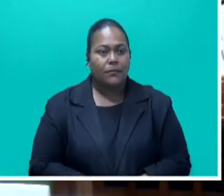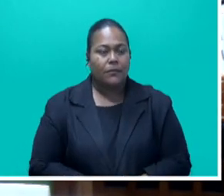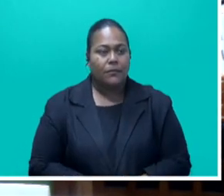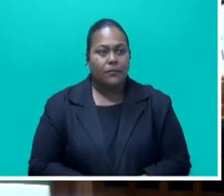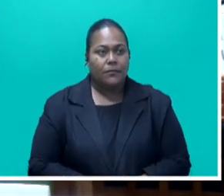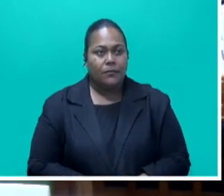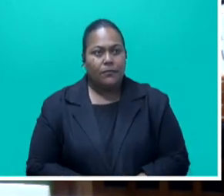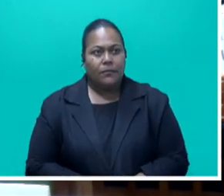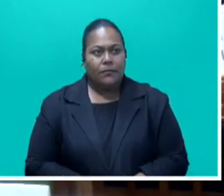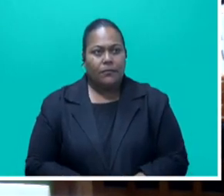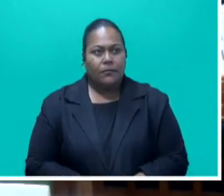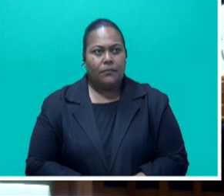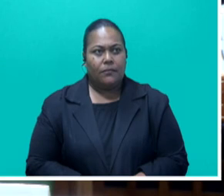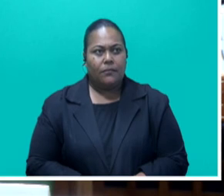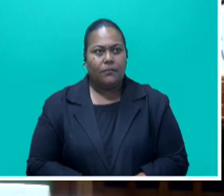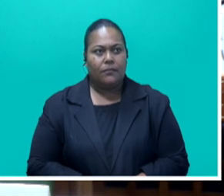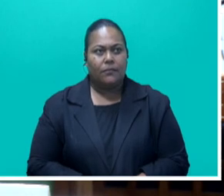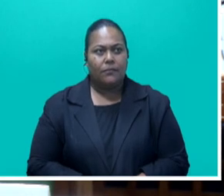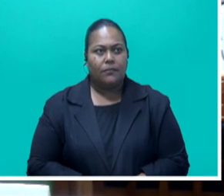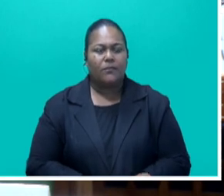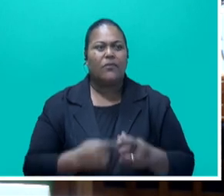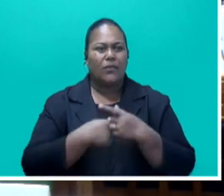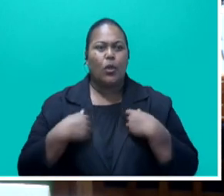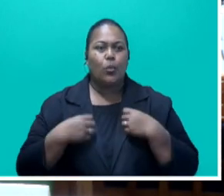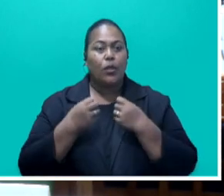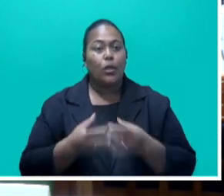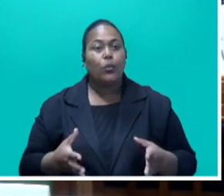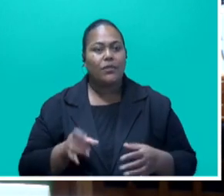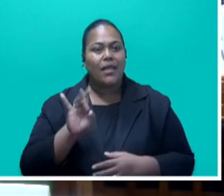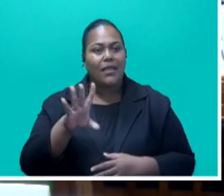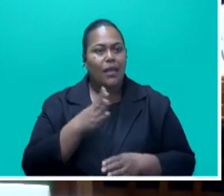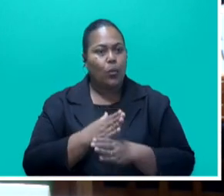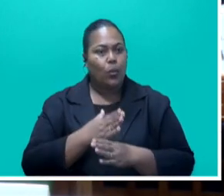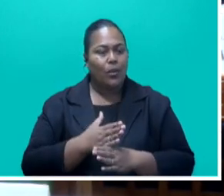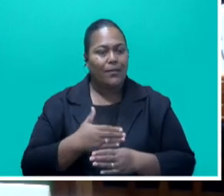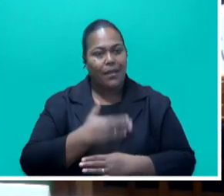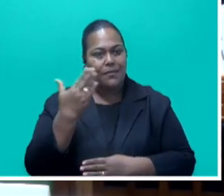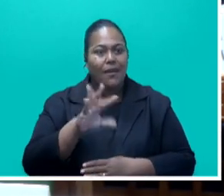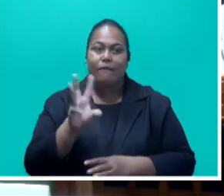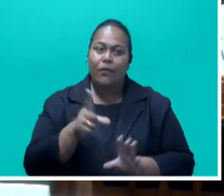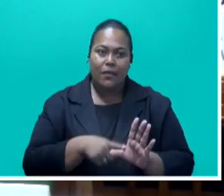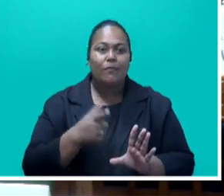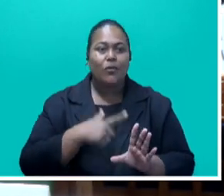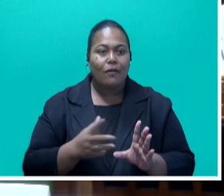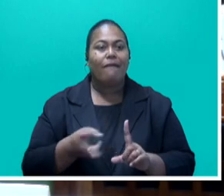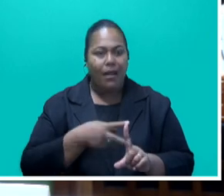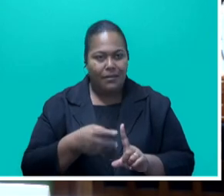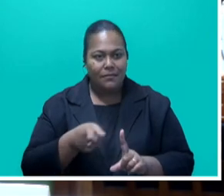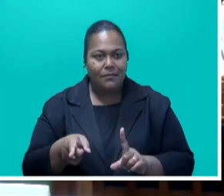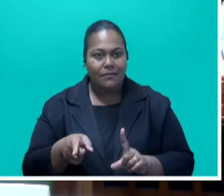we lose 10 work days in a year because of violence faced by women. And because, again,